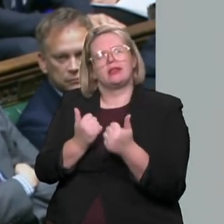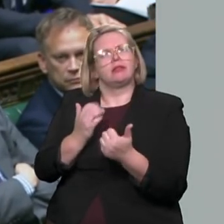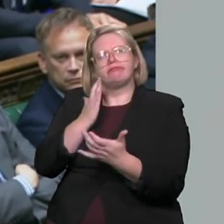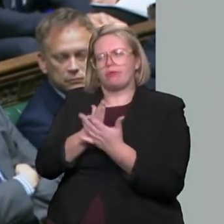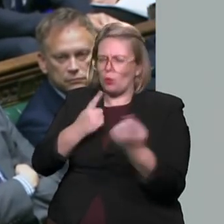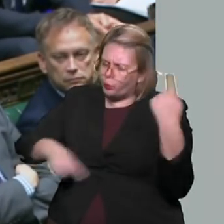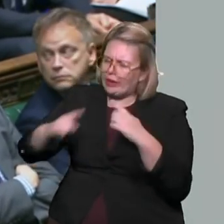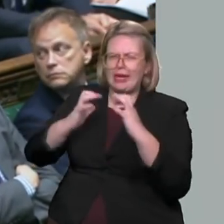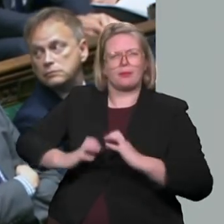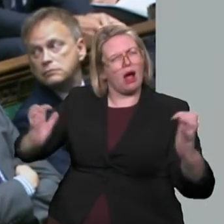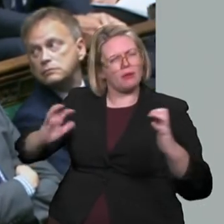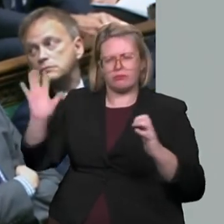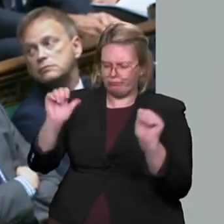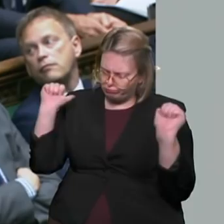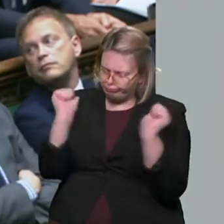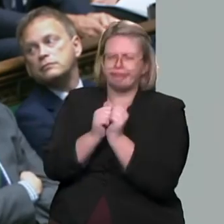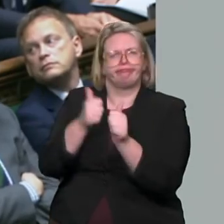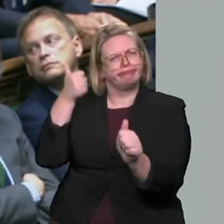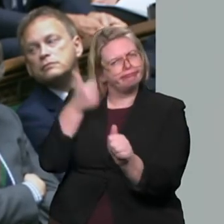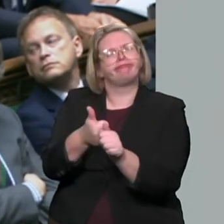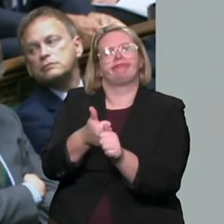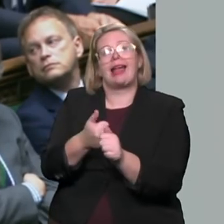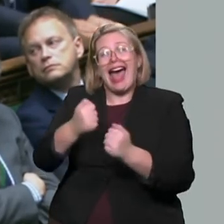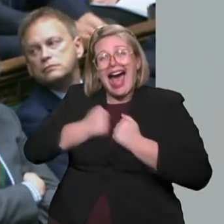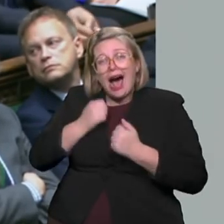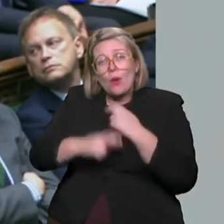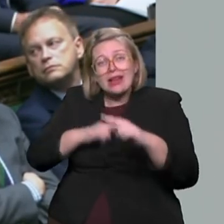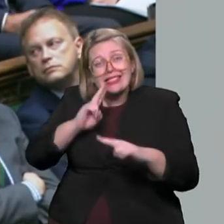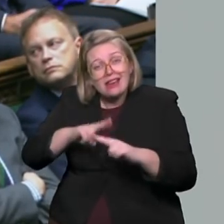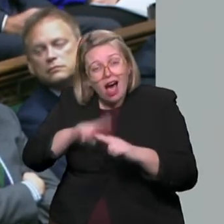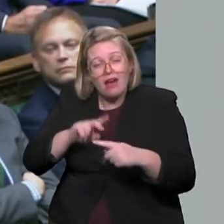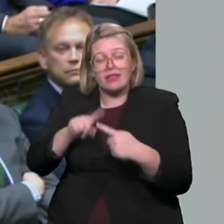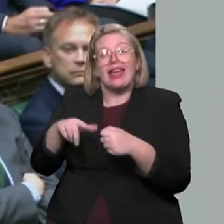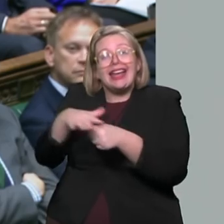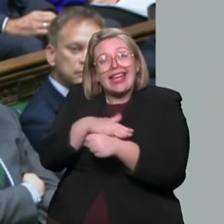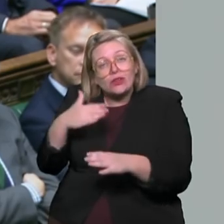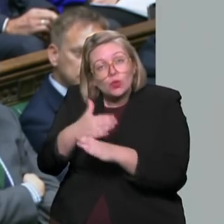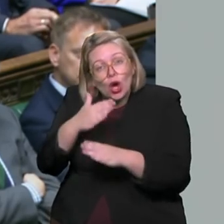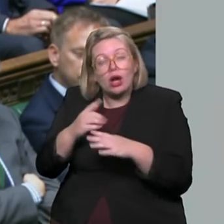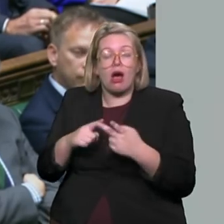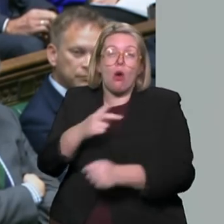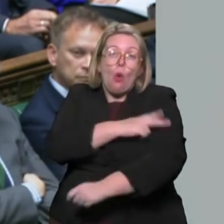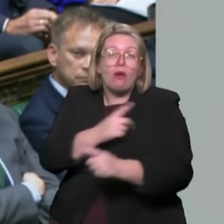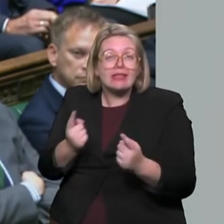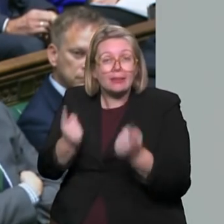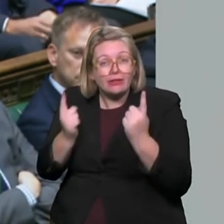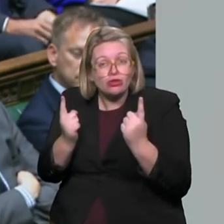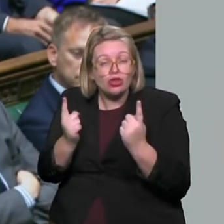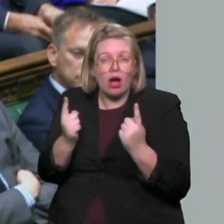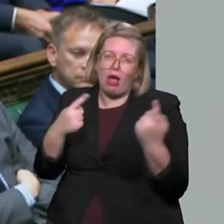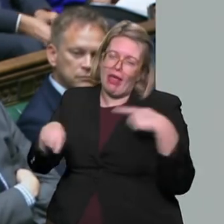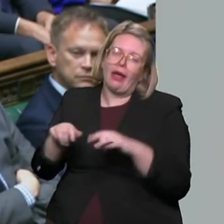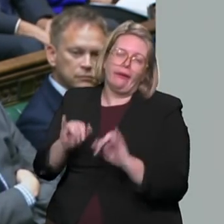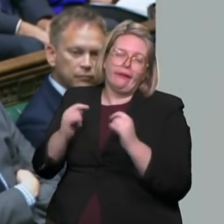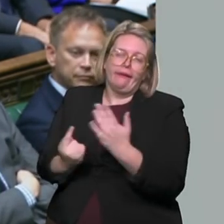we all know that it is our staff, our caseworkers and our office managers who are so often in the